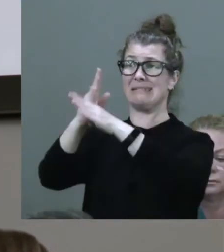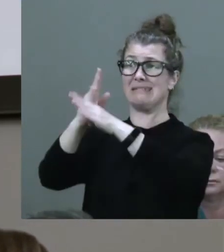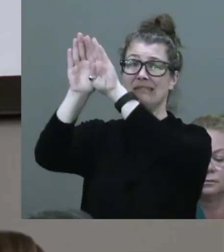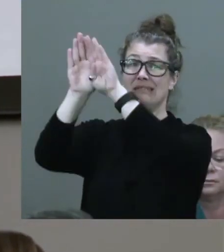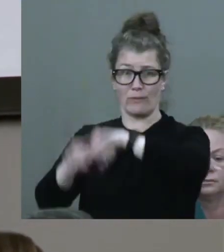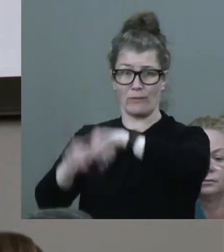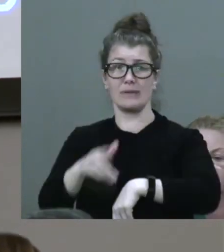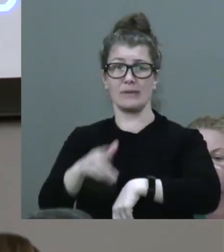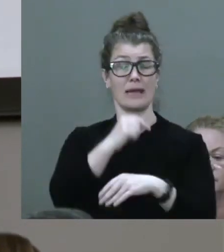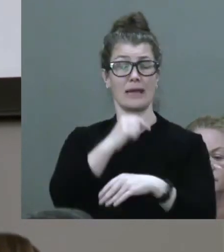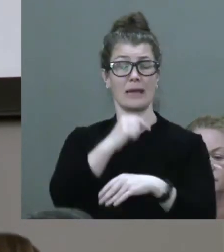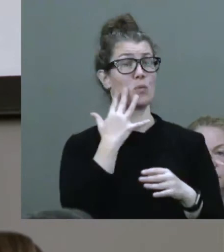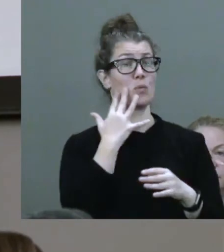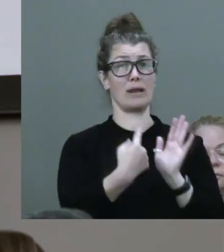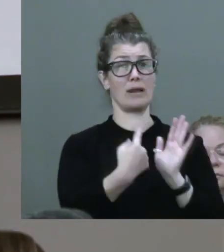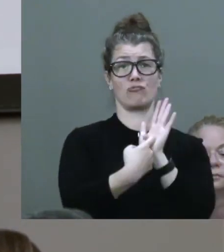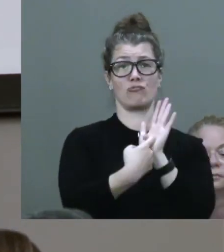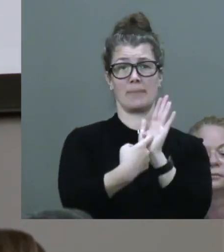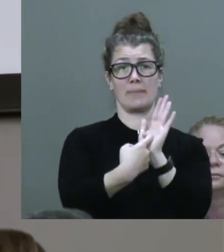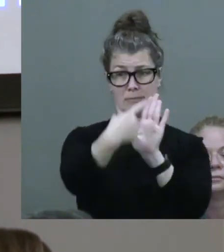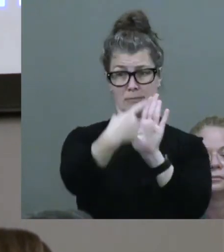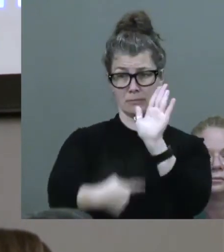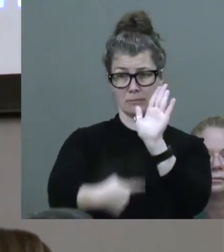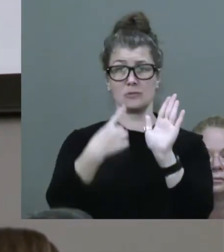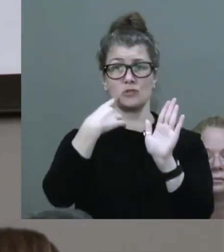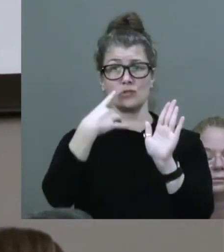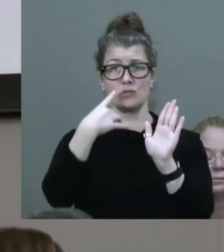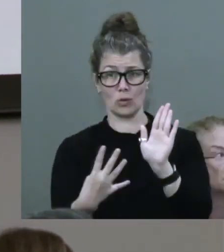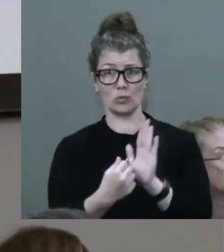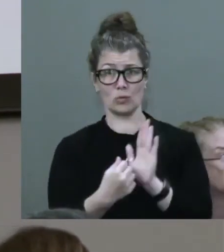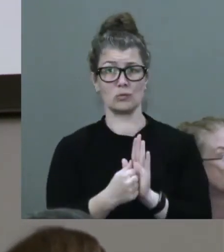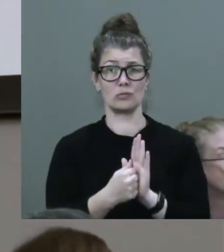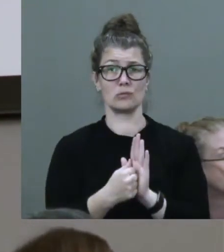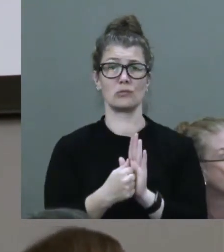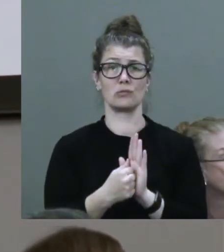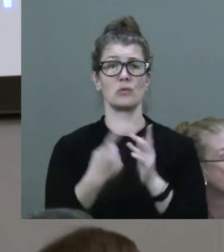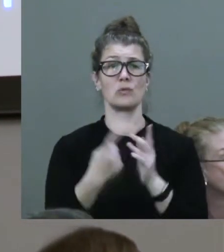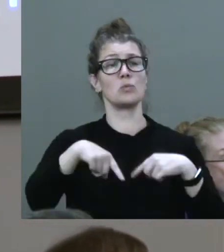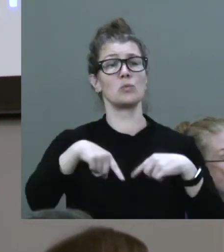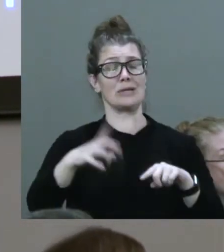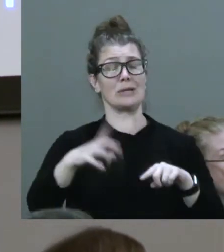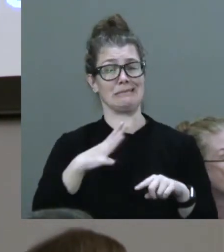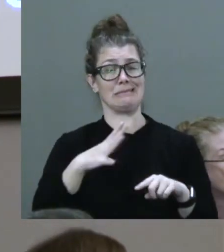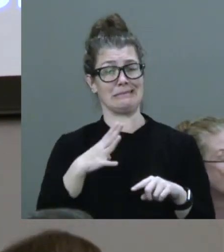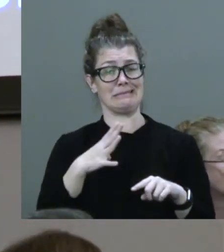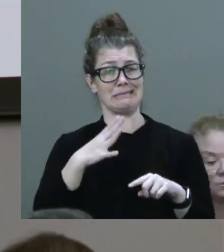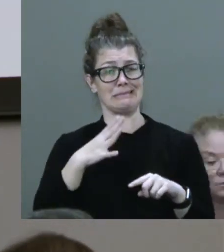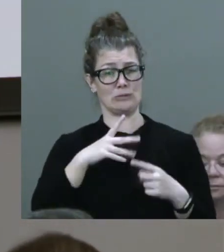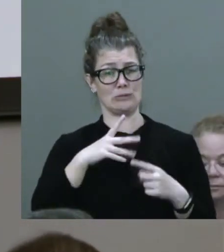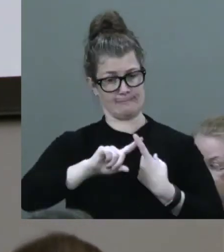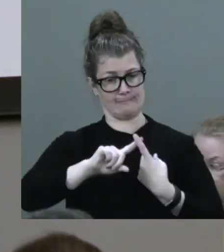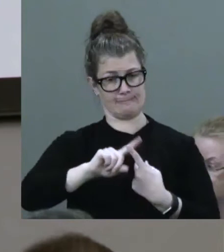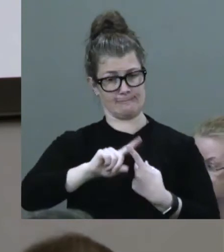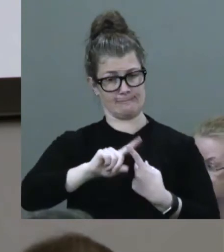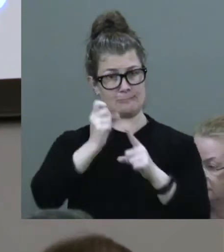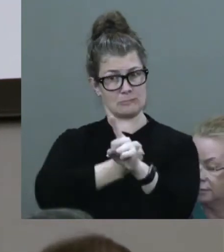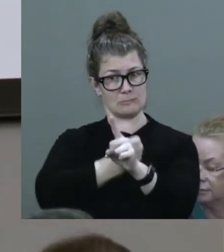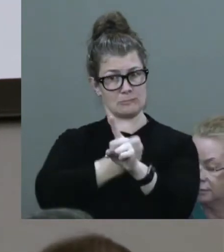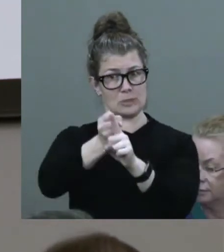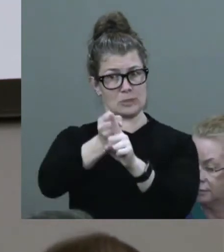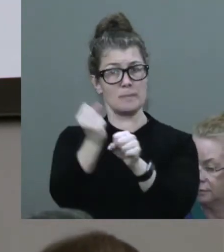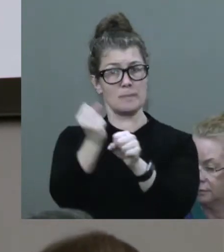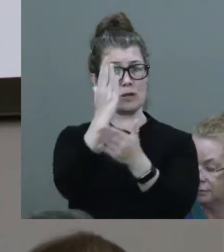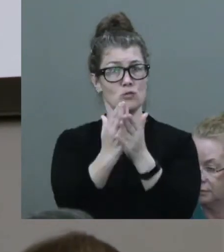come out. We will again together need to continue that push to make sure they